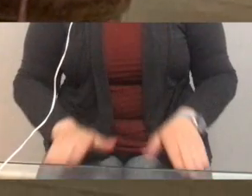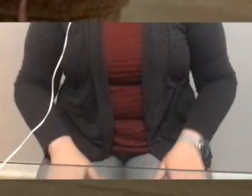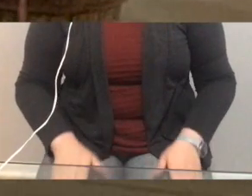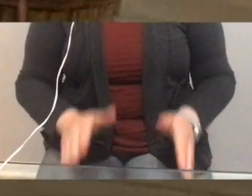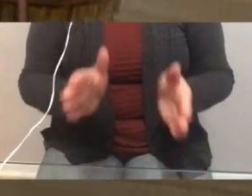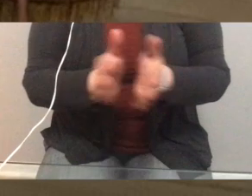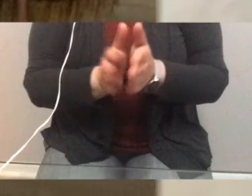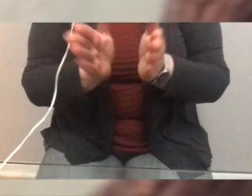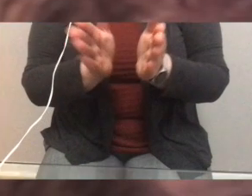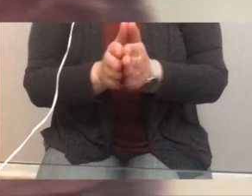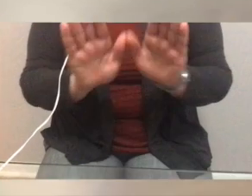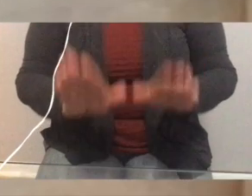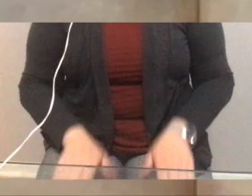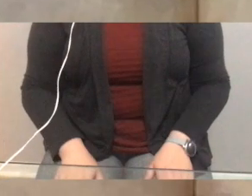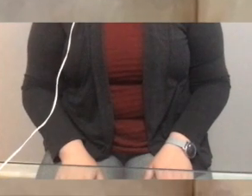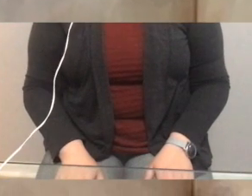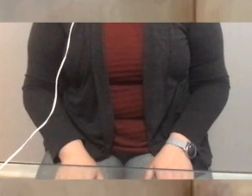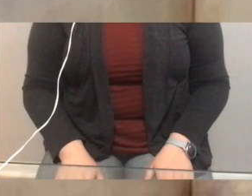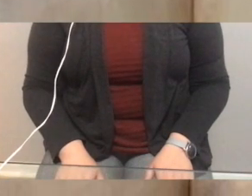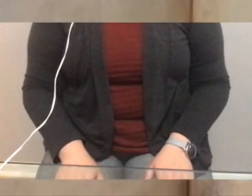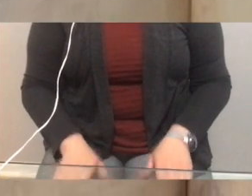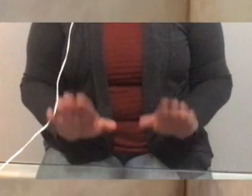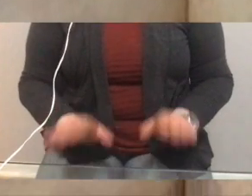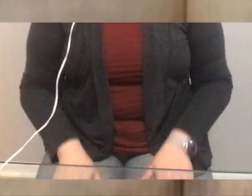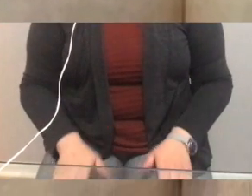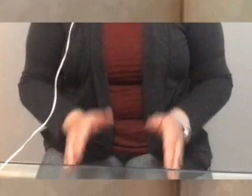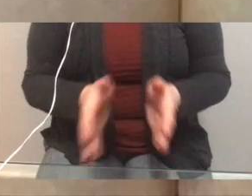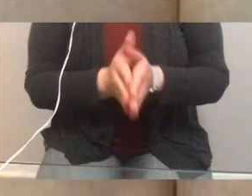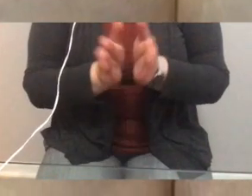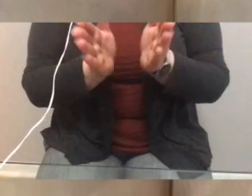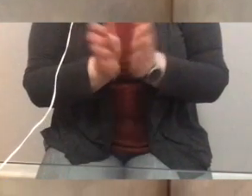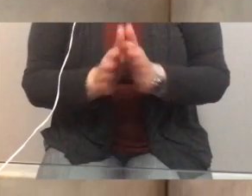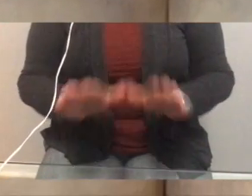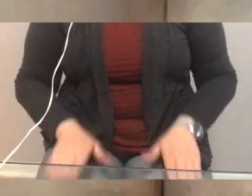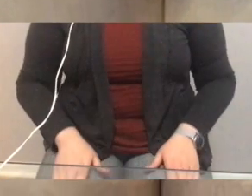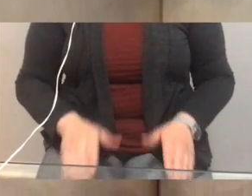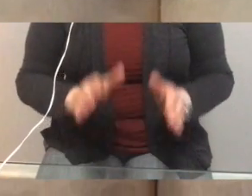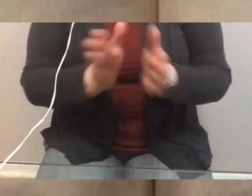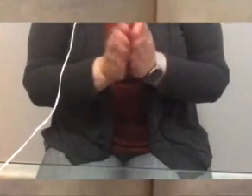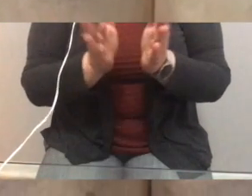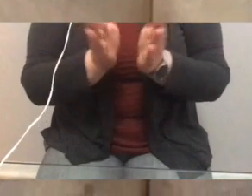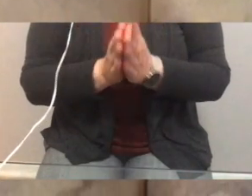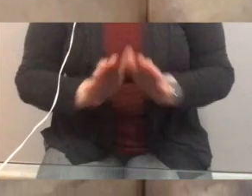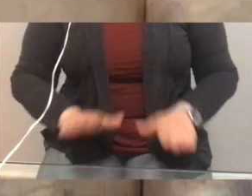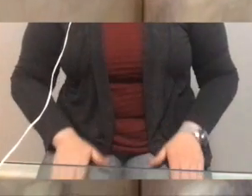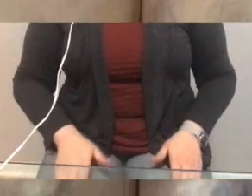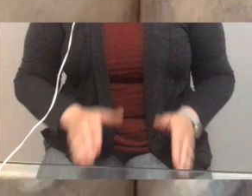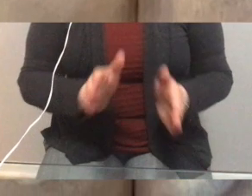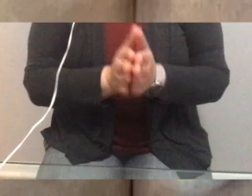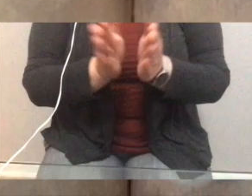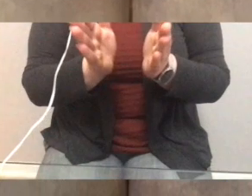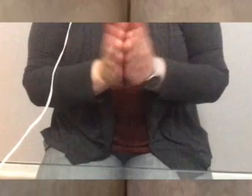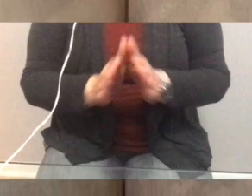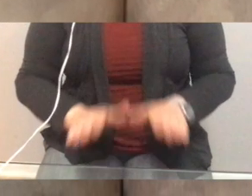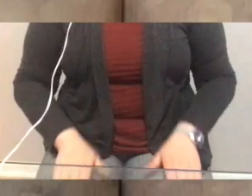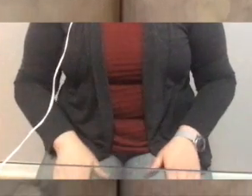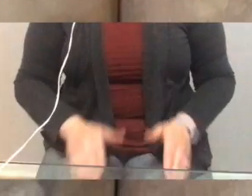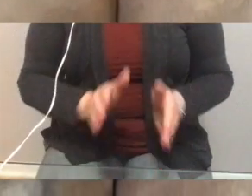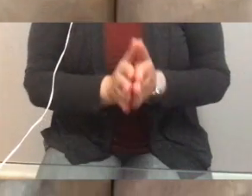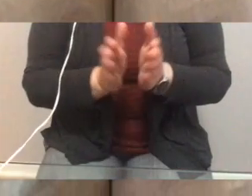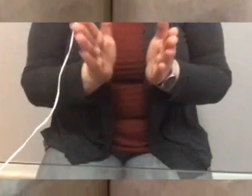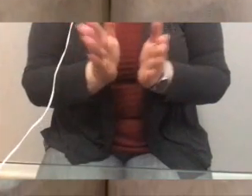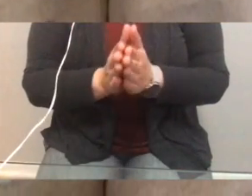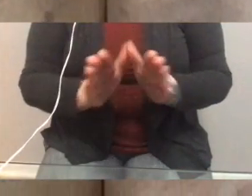then Georgie wet it with what shall I wet it dear Liza dear